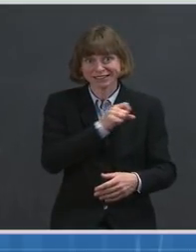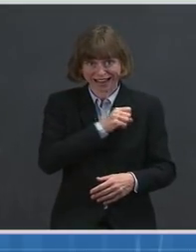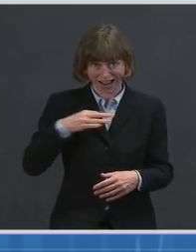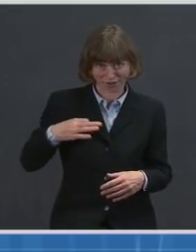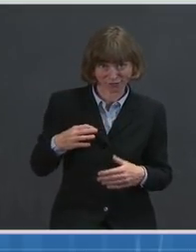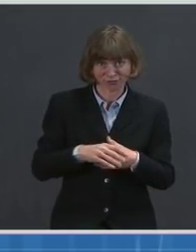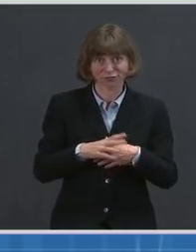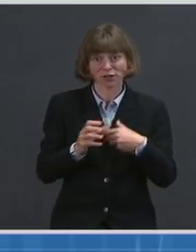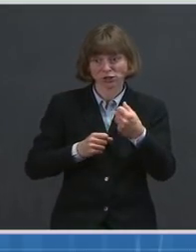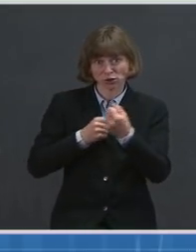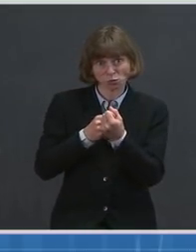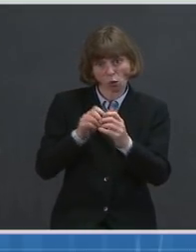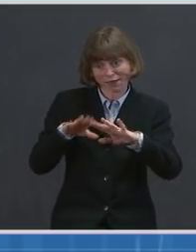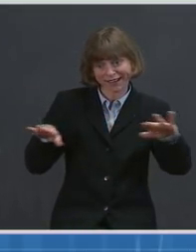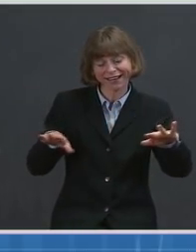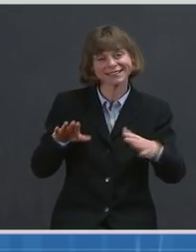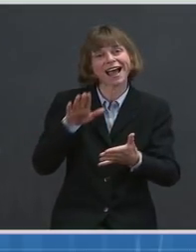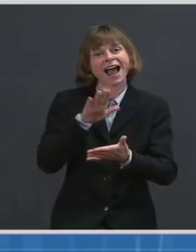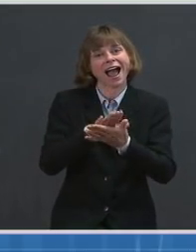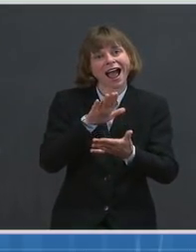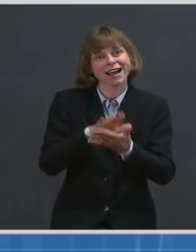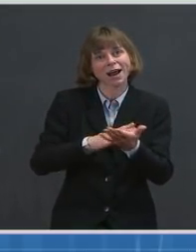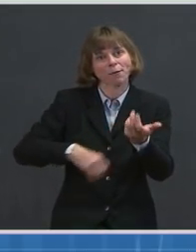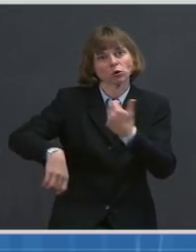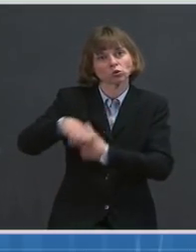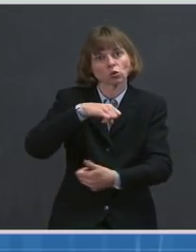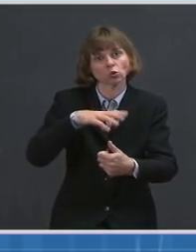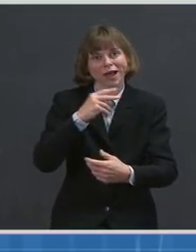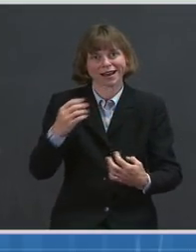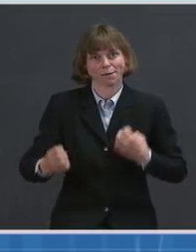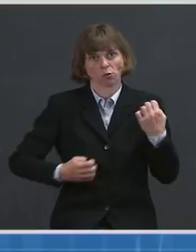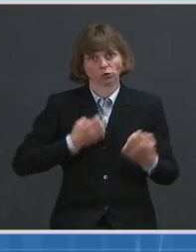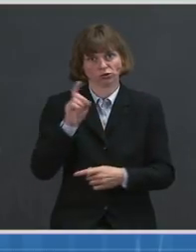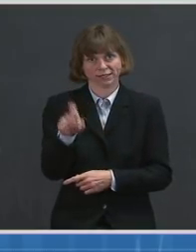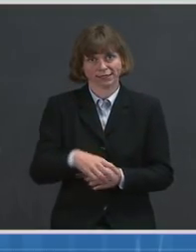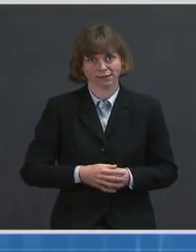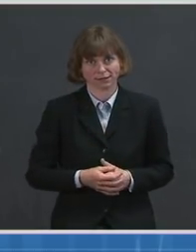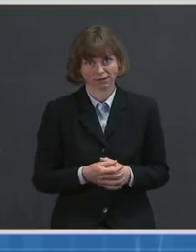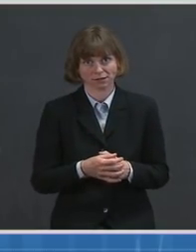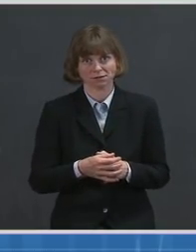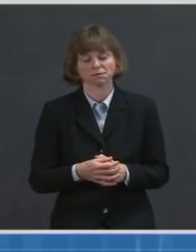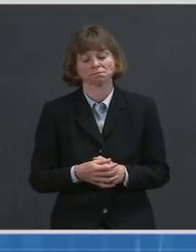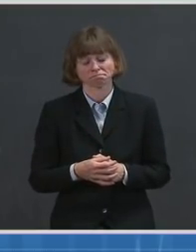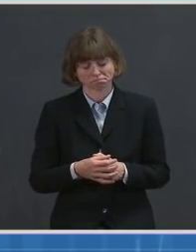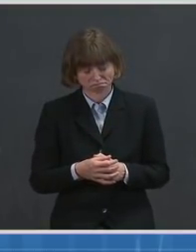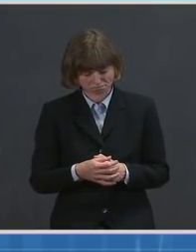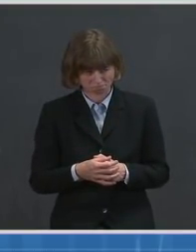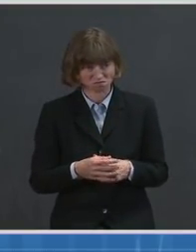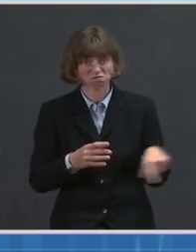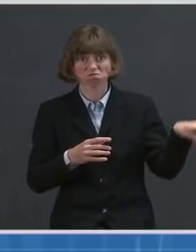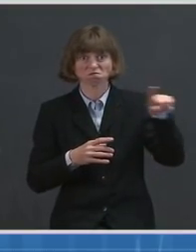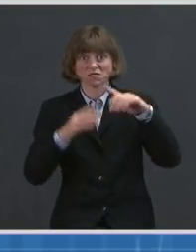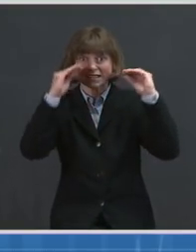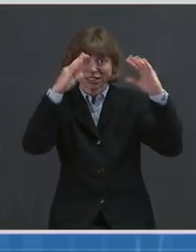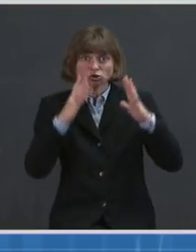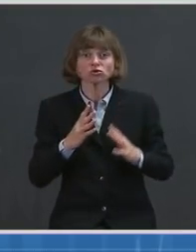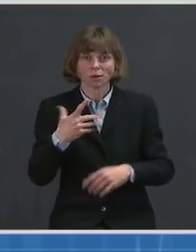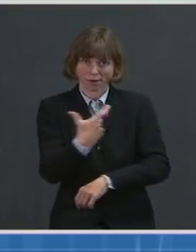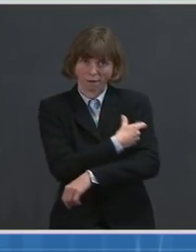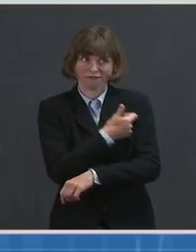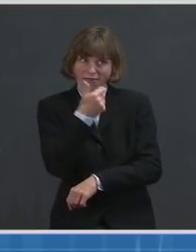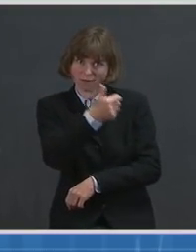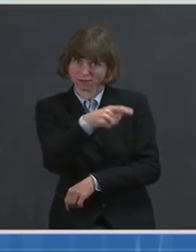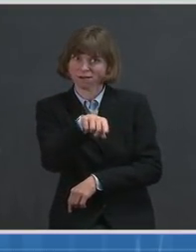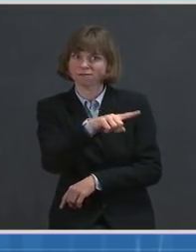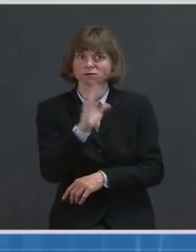support children's academic, social, and emotional needs. And we're getting educators vaccinated. Last week,